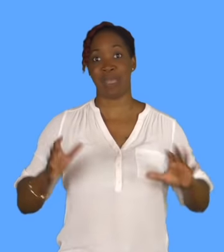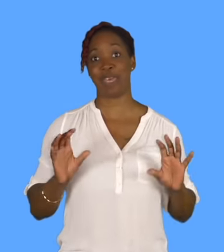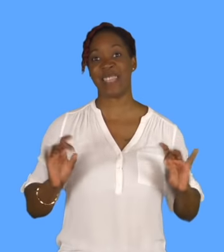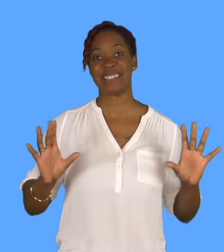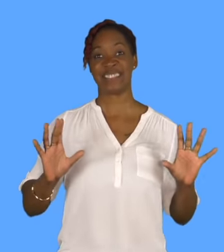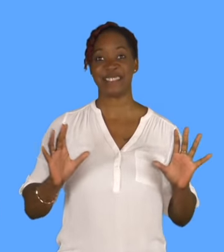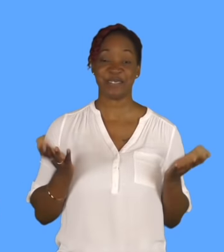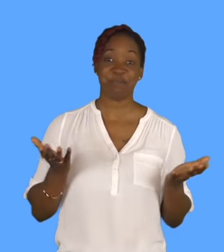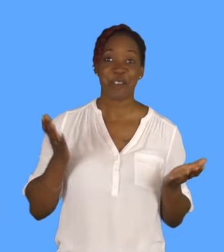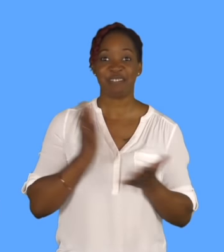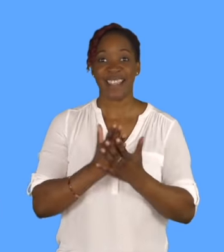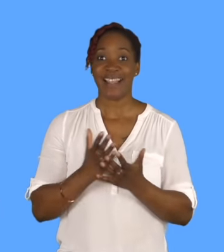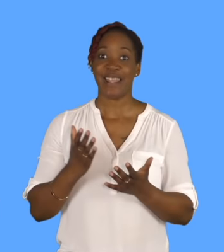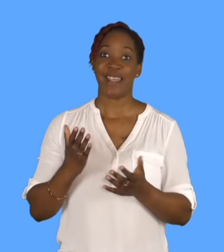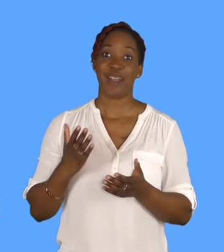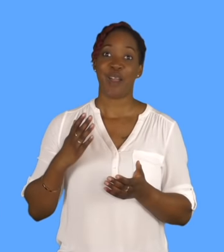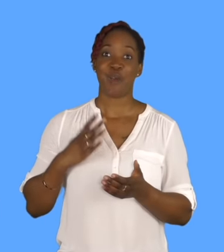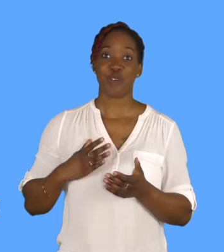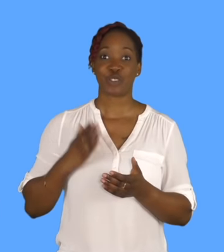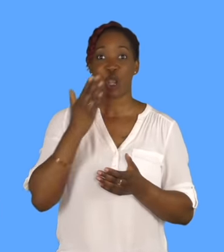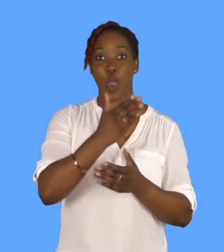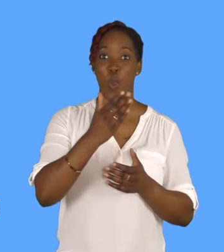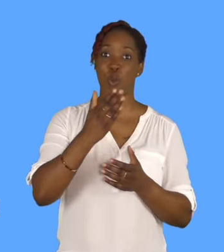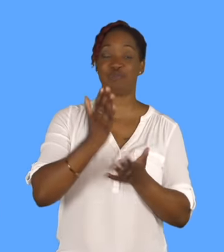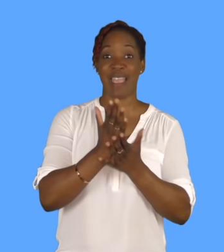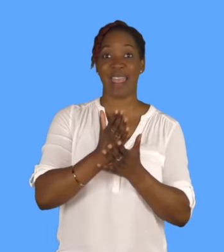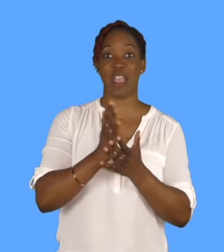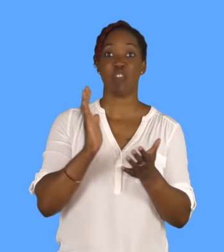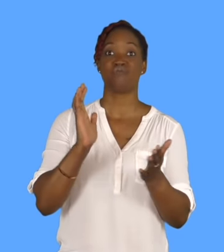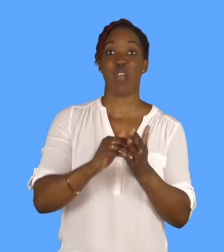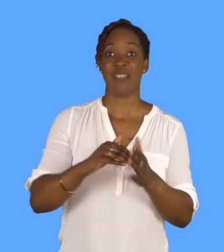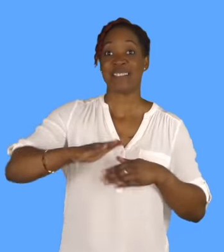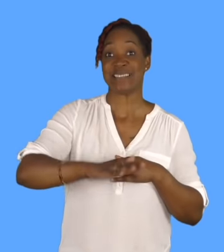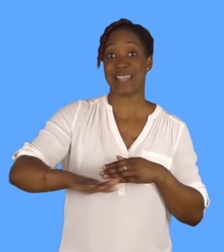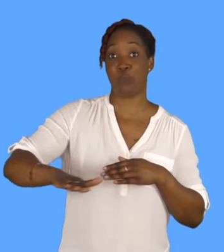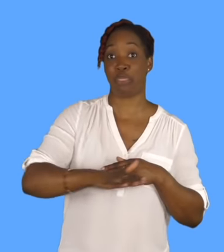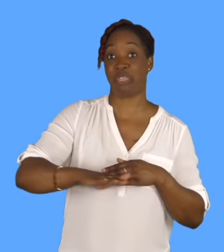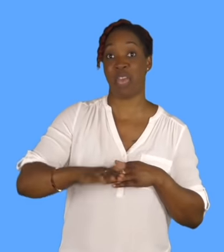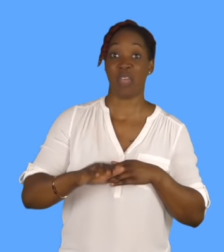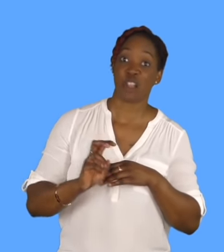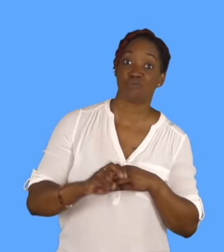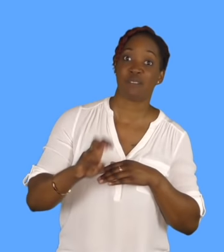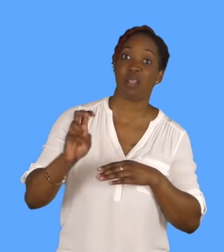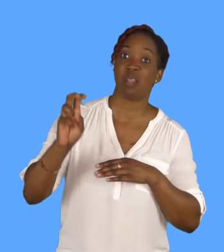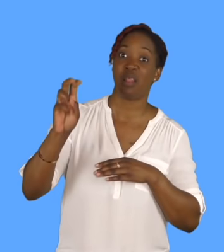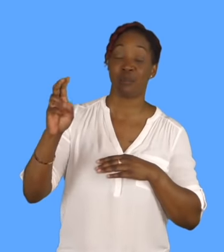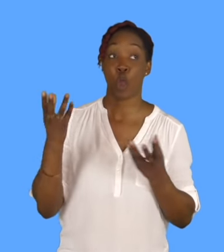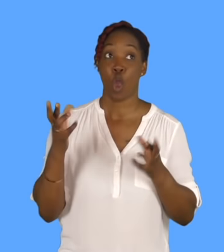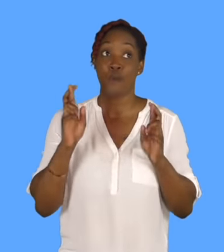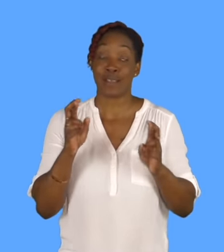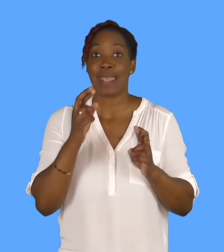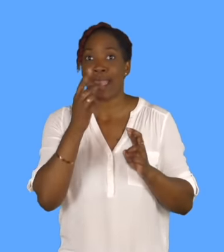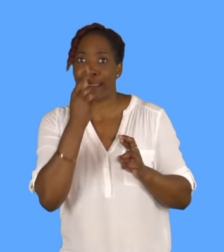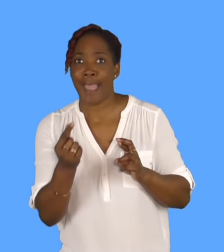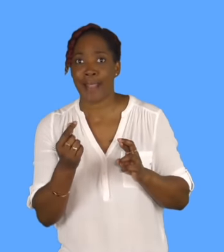fingers crossed, soon, we'll get across and do something like that. I'm going to Pakistan soon, I'm very excited. See, I'd love, yeah, I want to go to